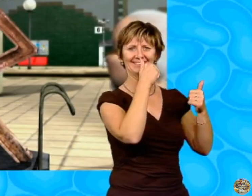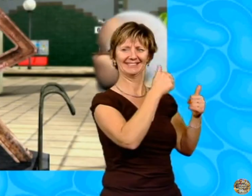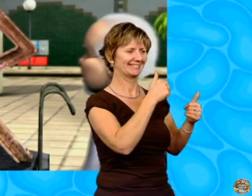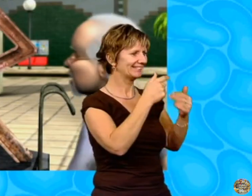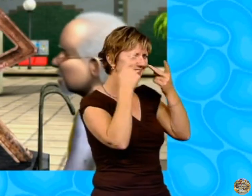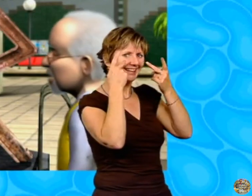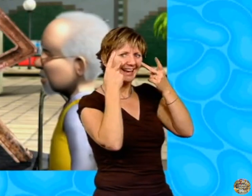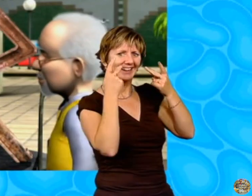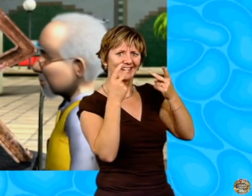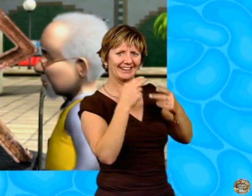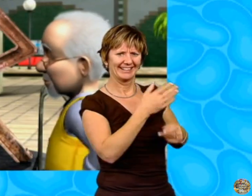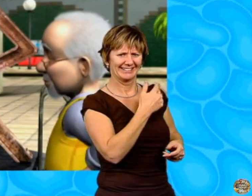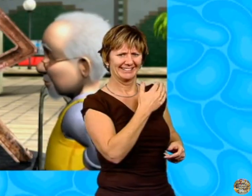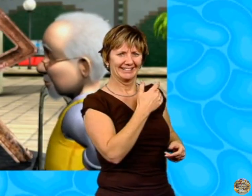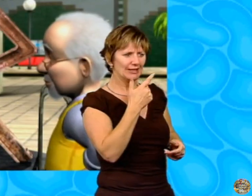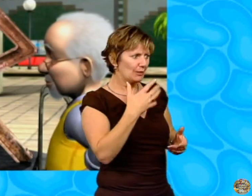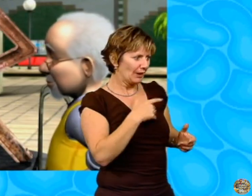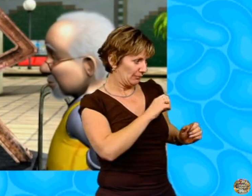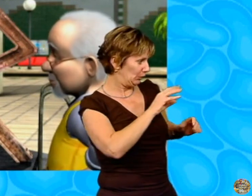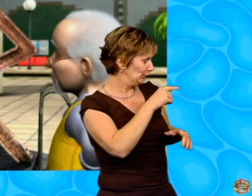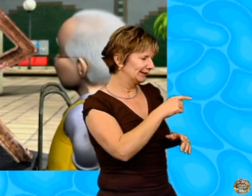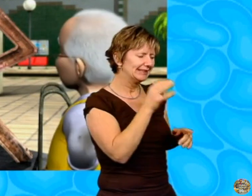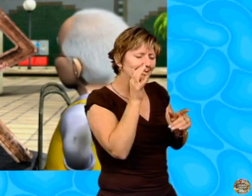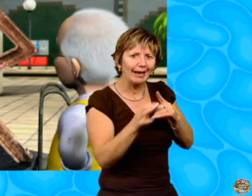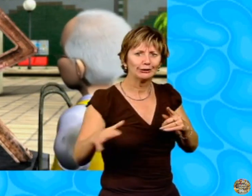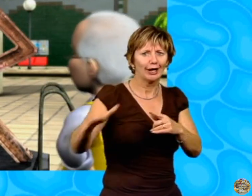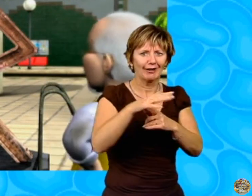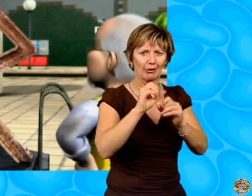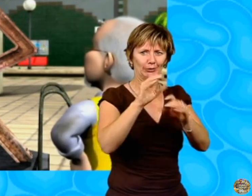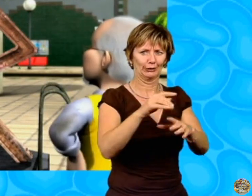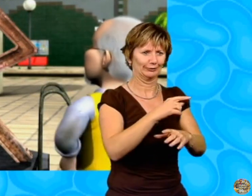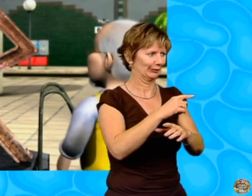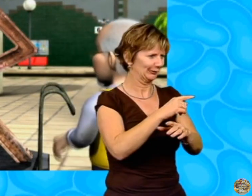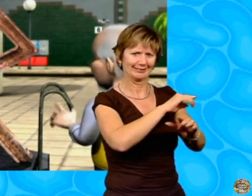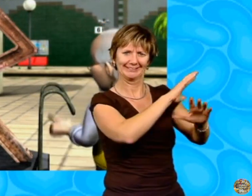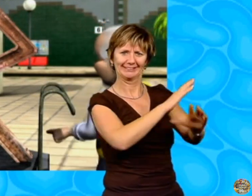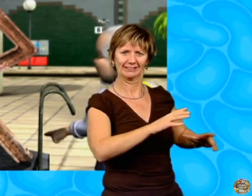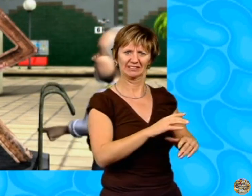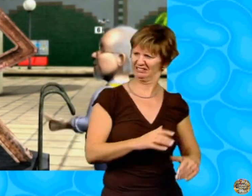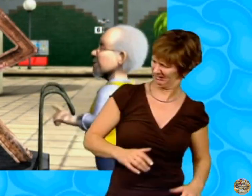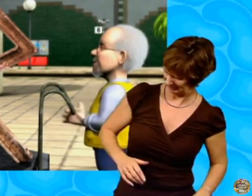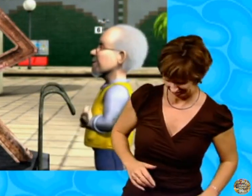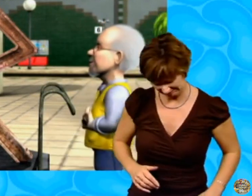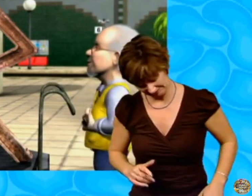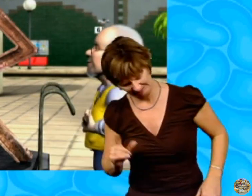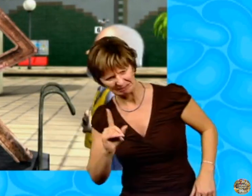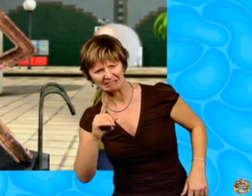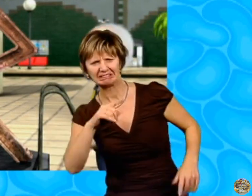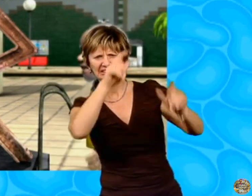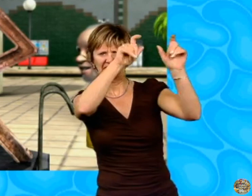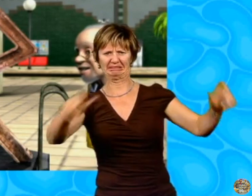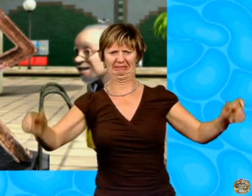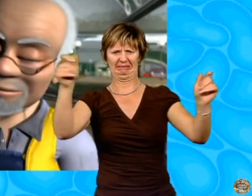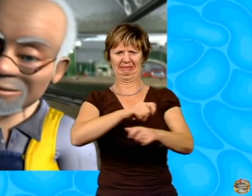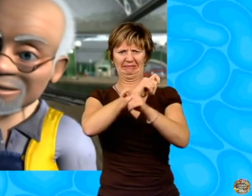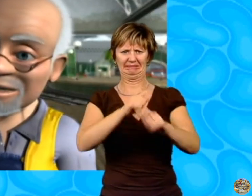Mr Rails. Could you please find a special place for this statue? Oh, so that's what it is. Yes, thank you.